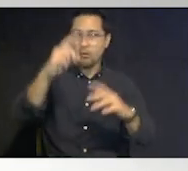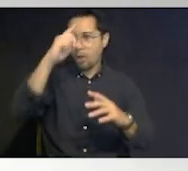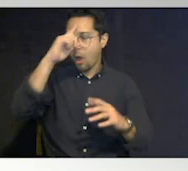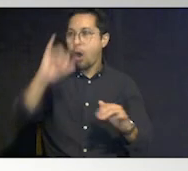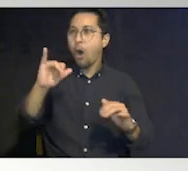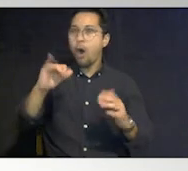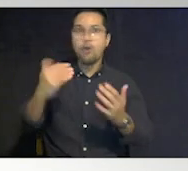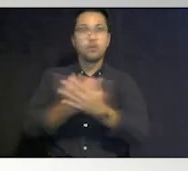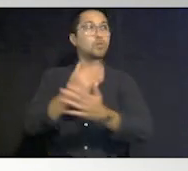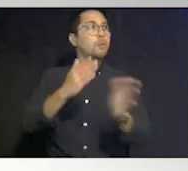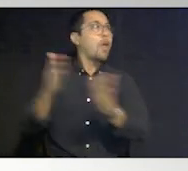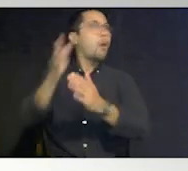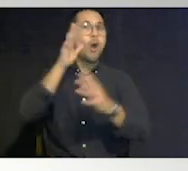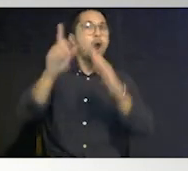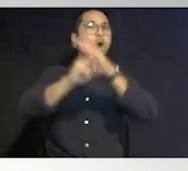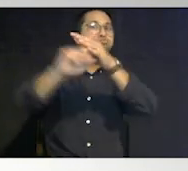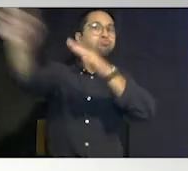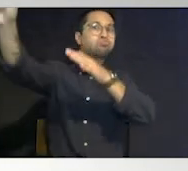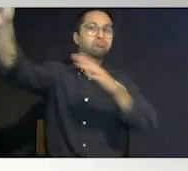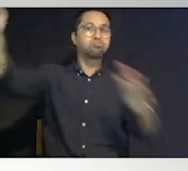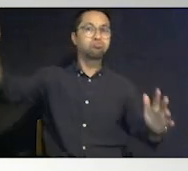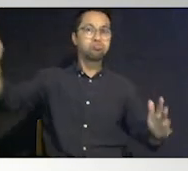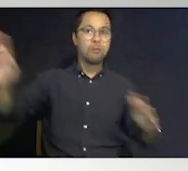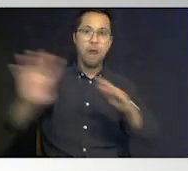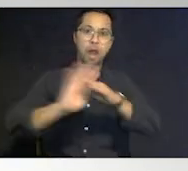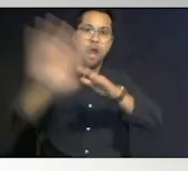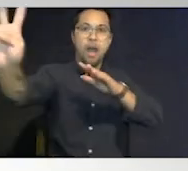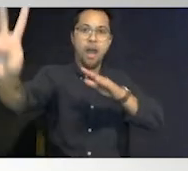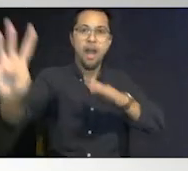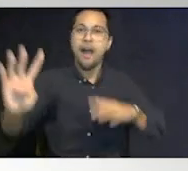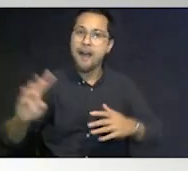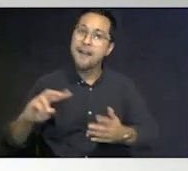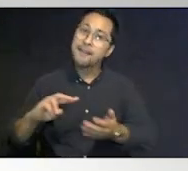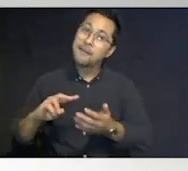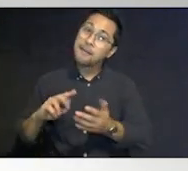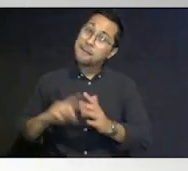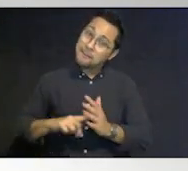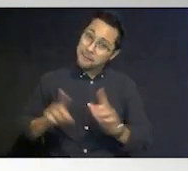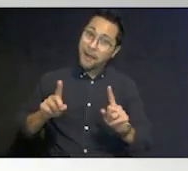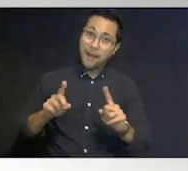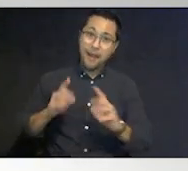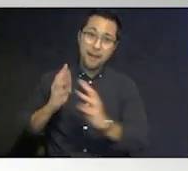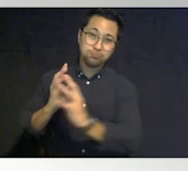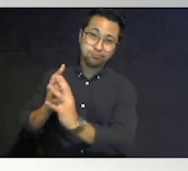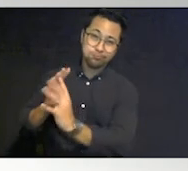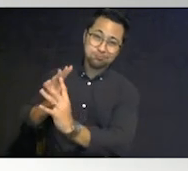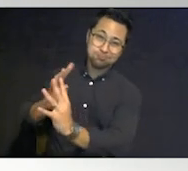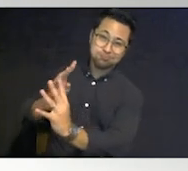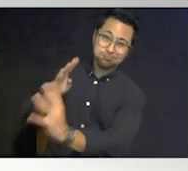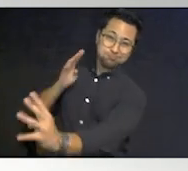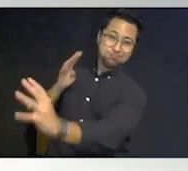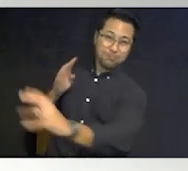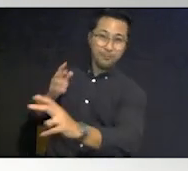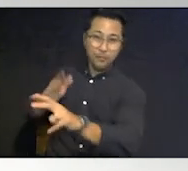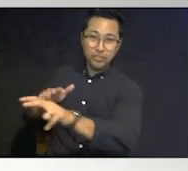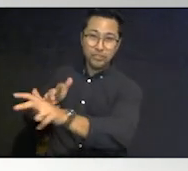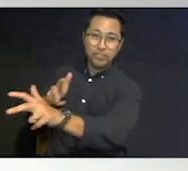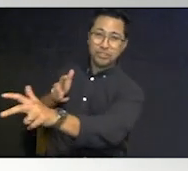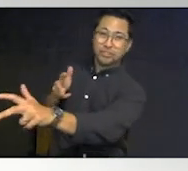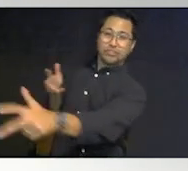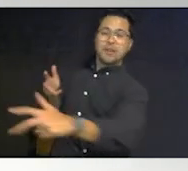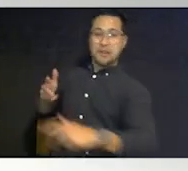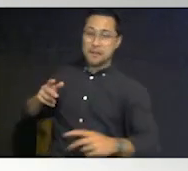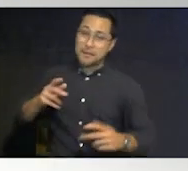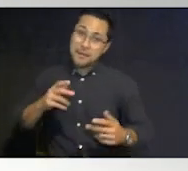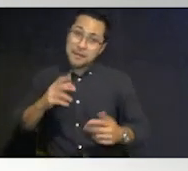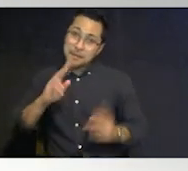was to hit the road and and get out of dodge but it created uh massive traffic jams where individuals would say it